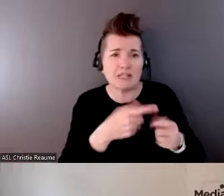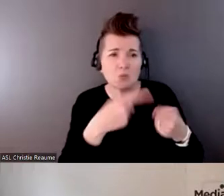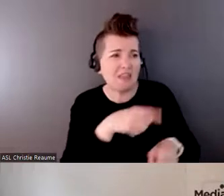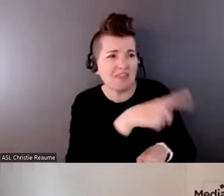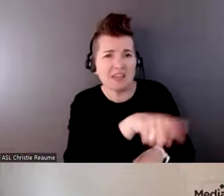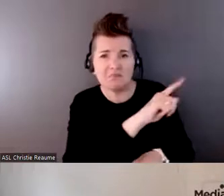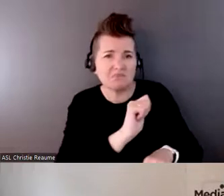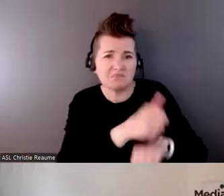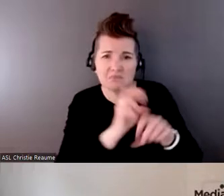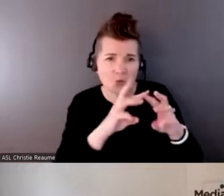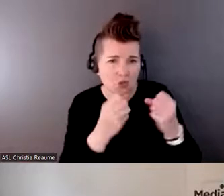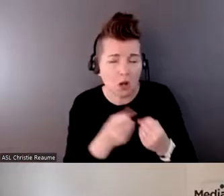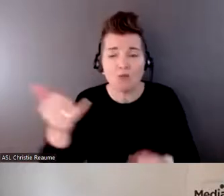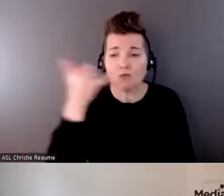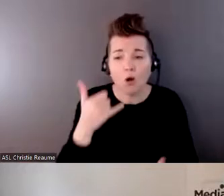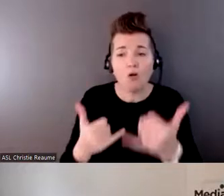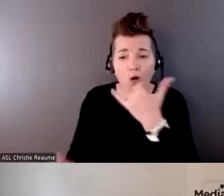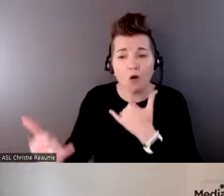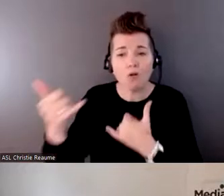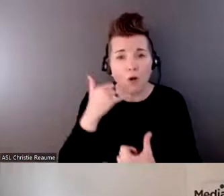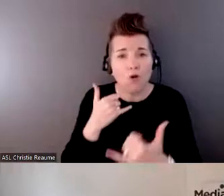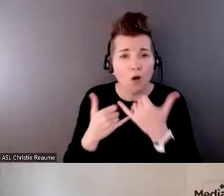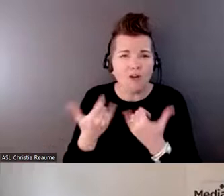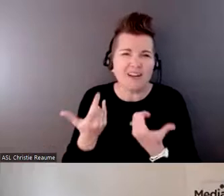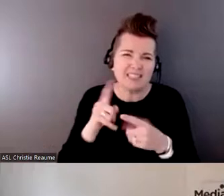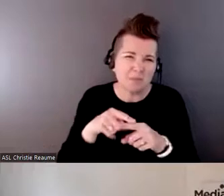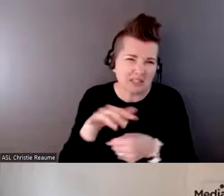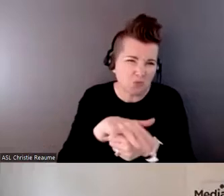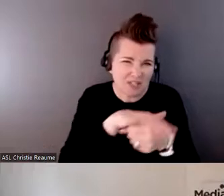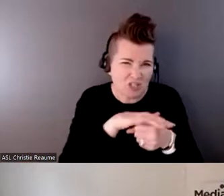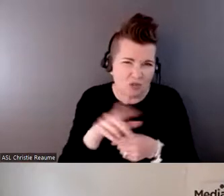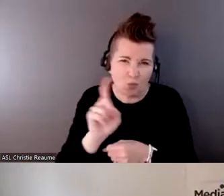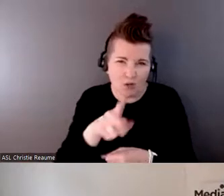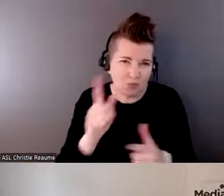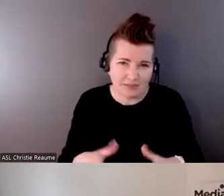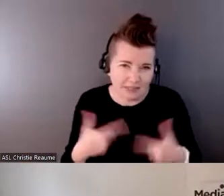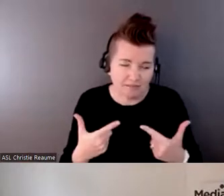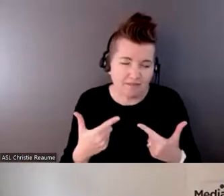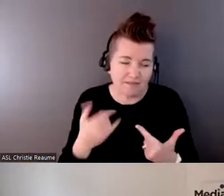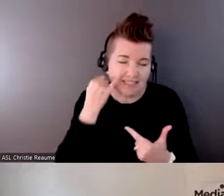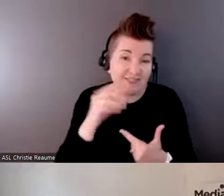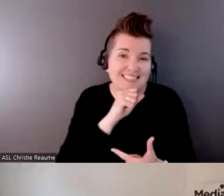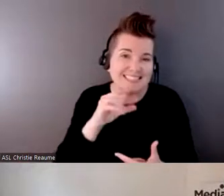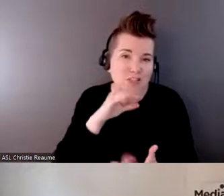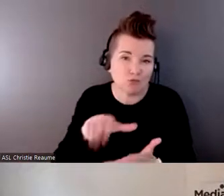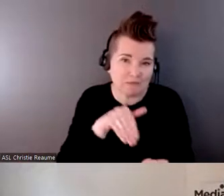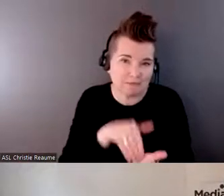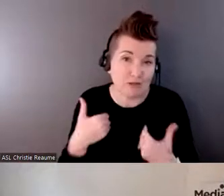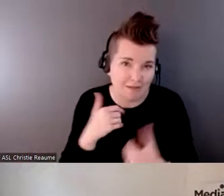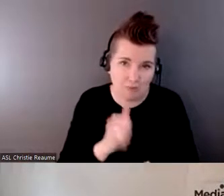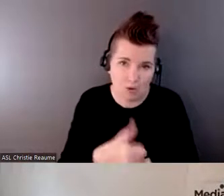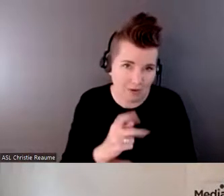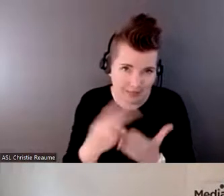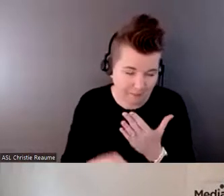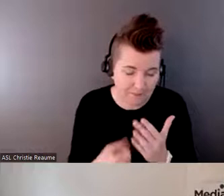um, regional. So depending on where you live, if there's a senior center that has that program, um, and they have